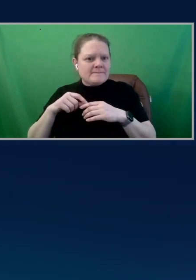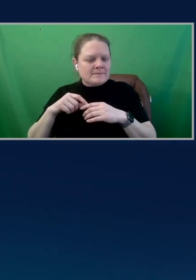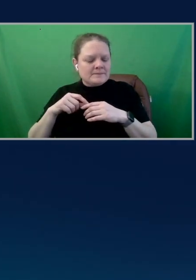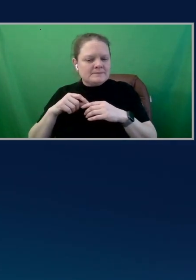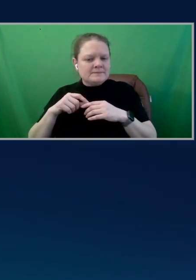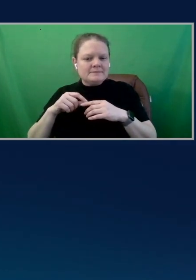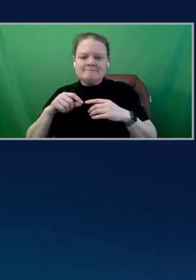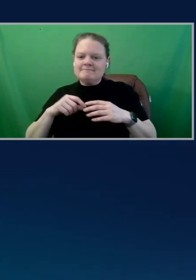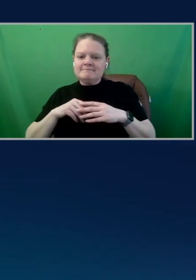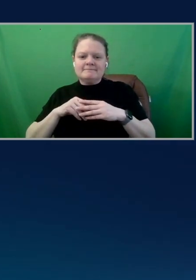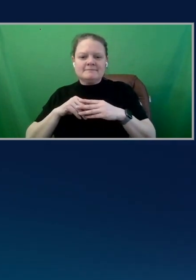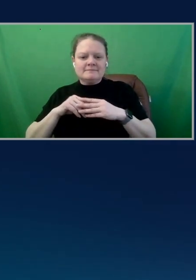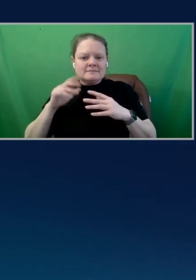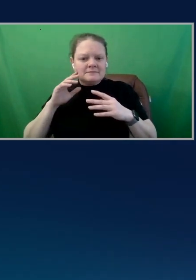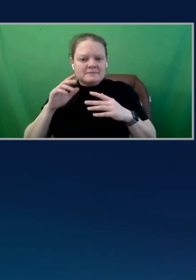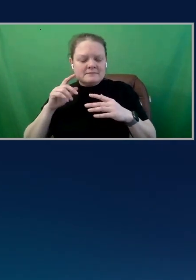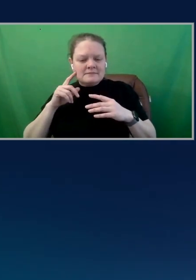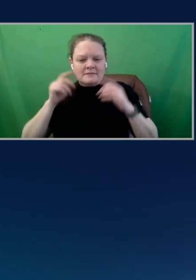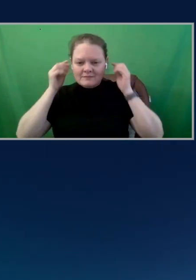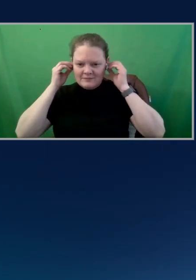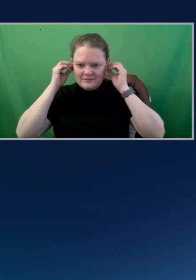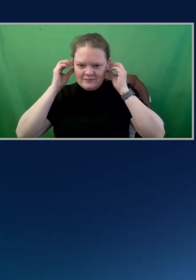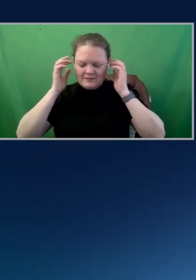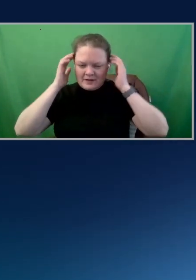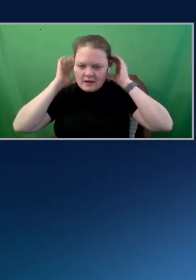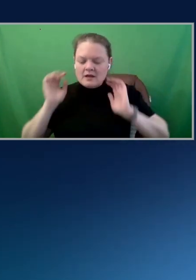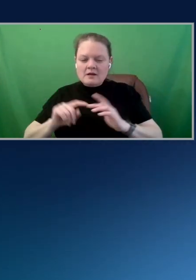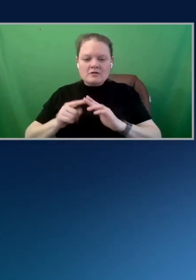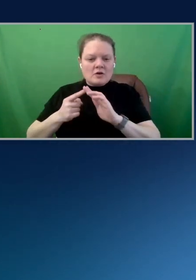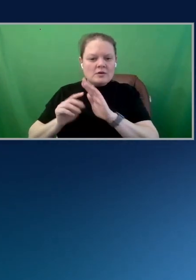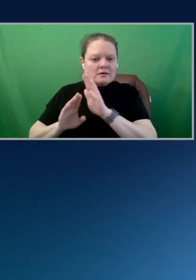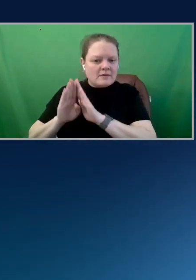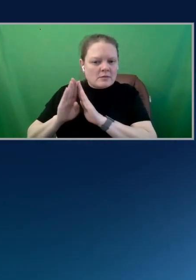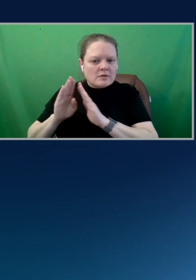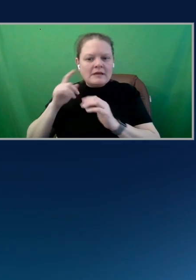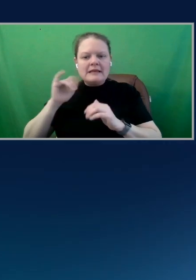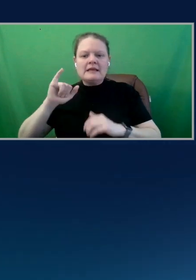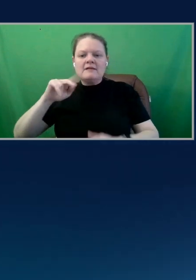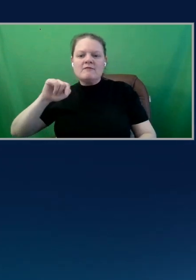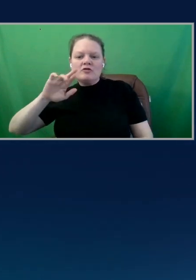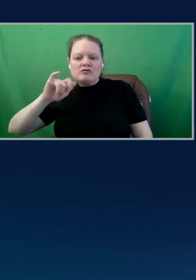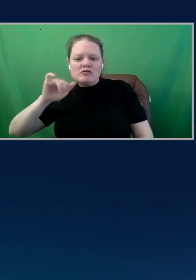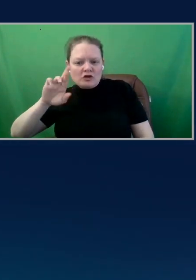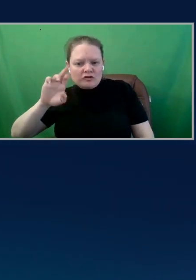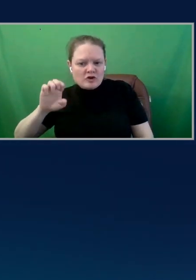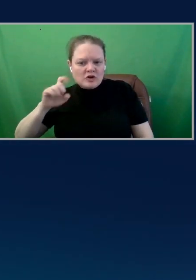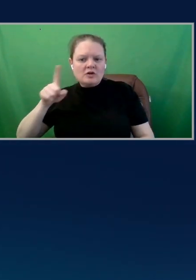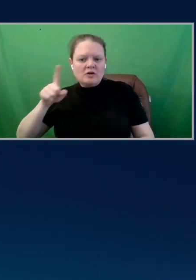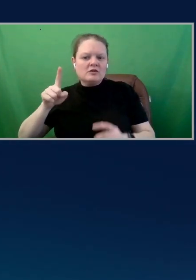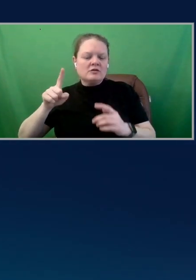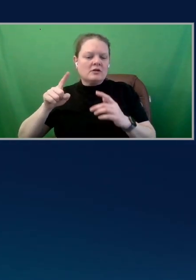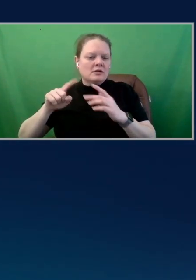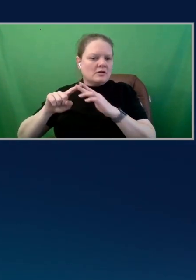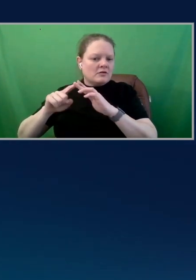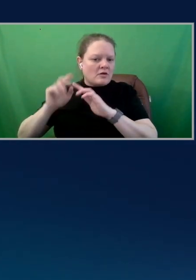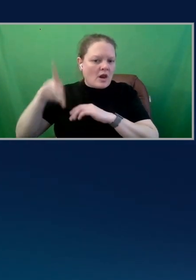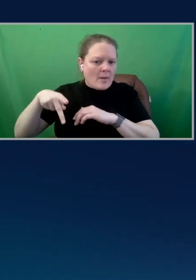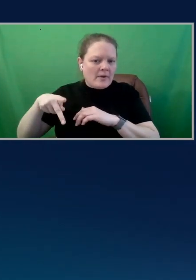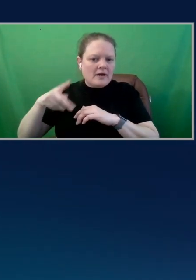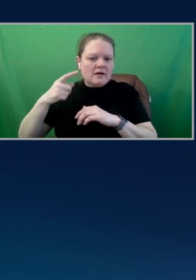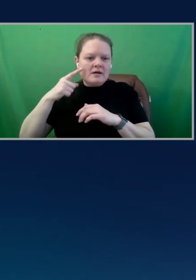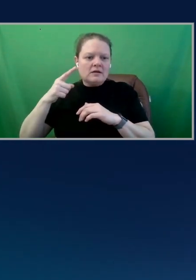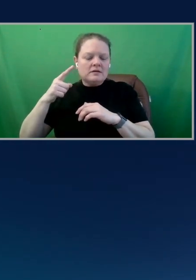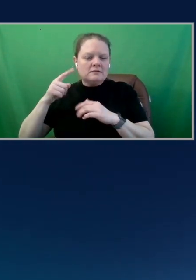when I was tasked with building out the cloud infrastructure for an energy startup that served the complex needs of drillers, geologists,